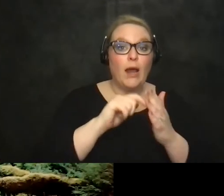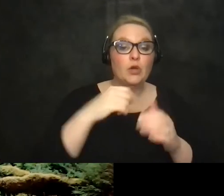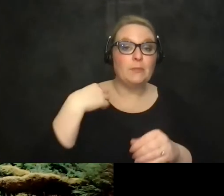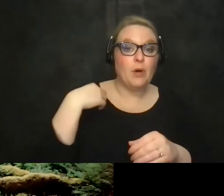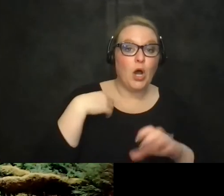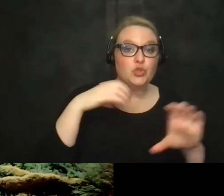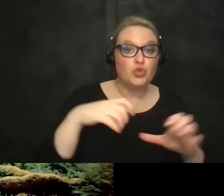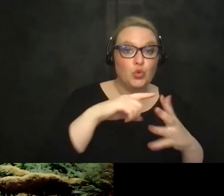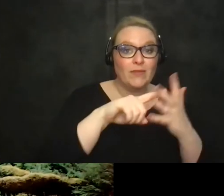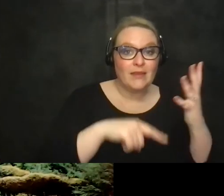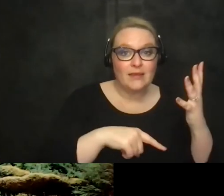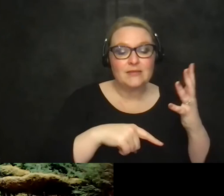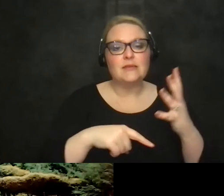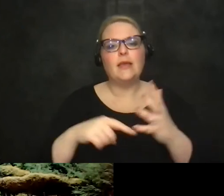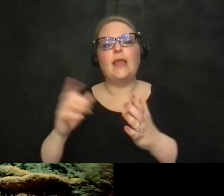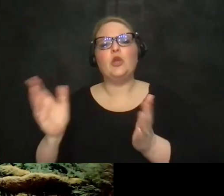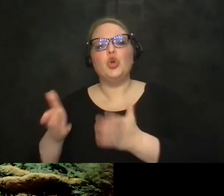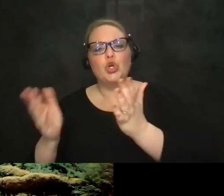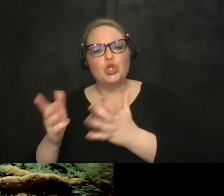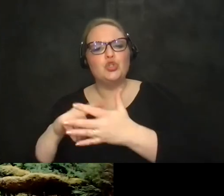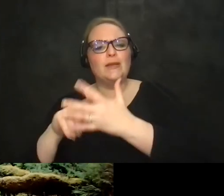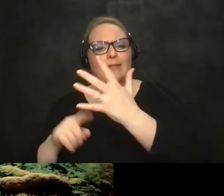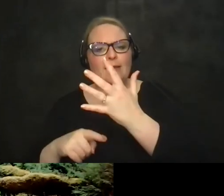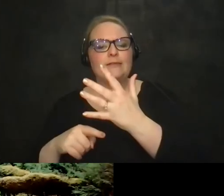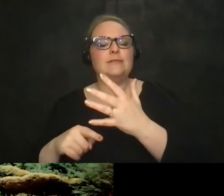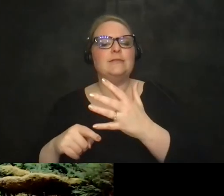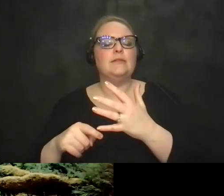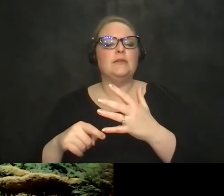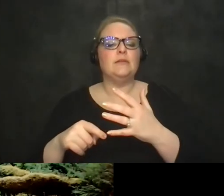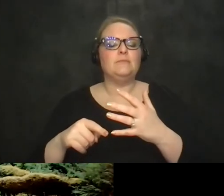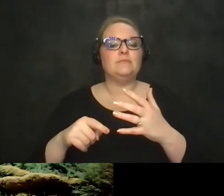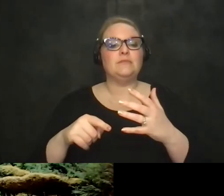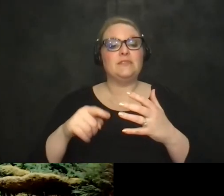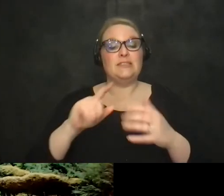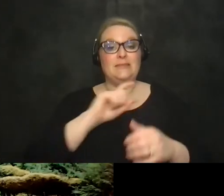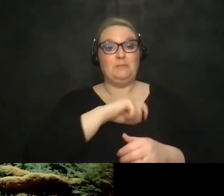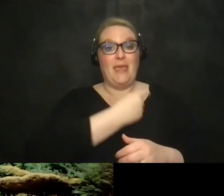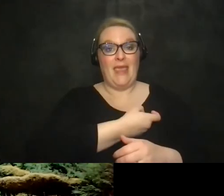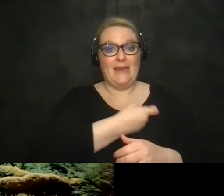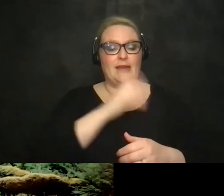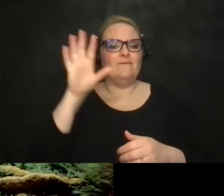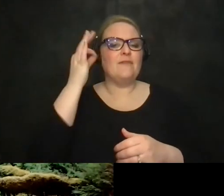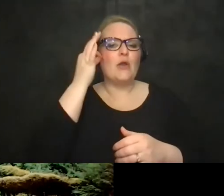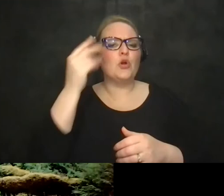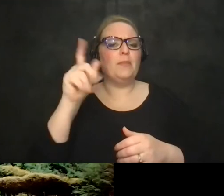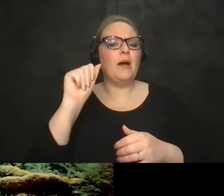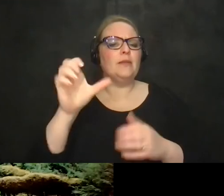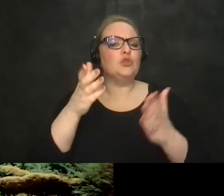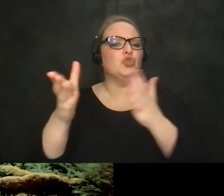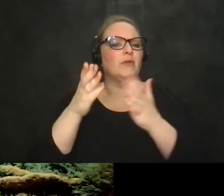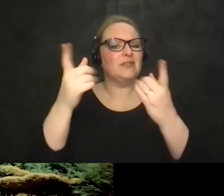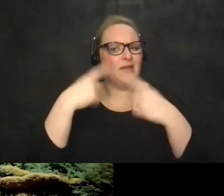and then you know uh encouragement carrot stick sort of thing and in spain as the the federal public service led out by saying